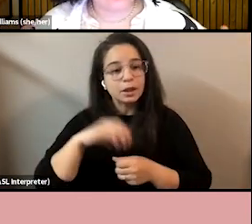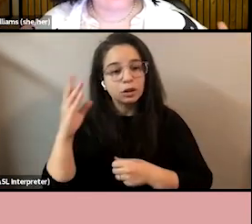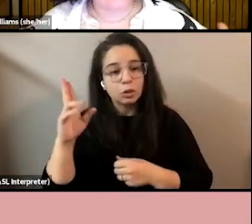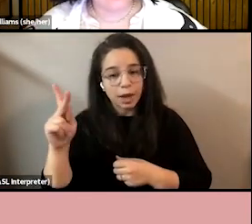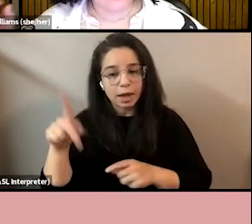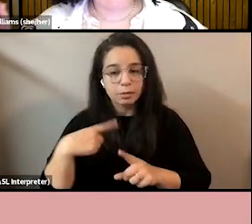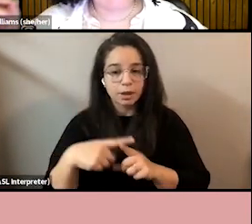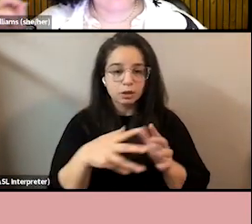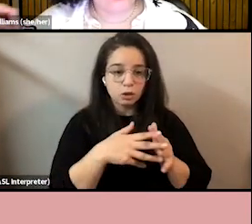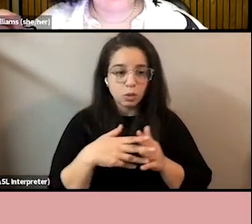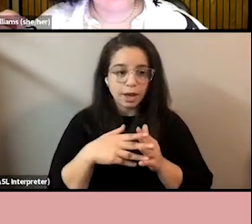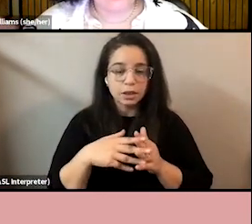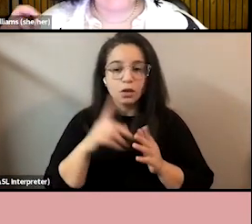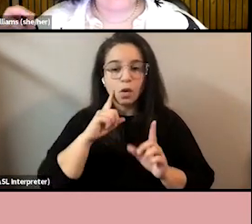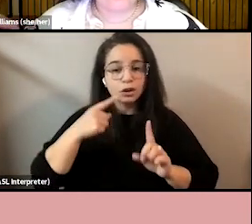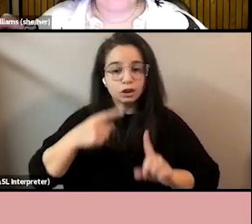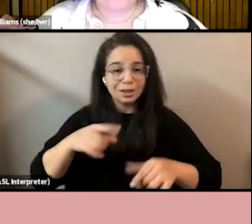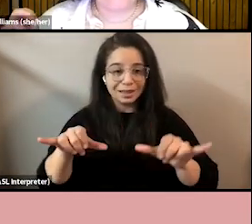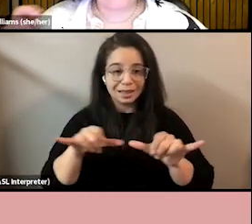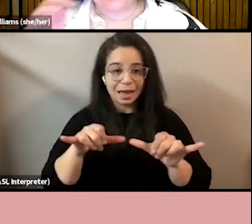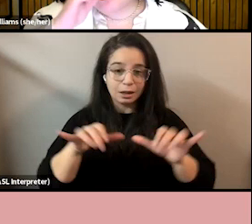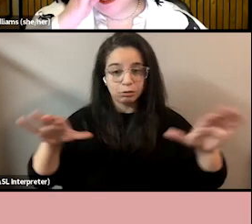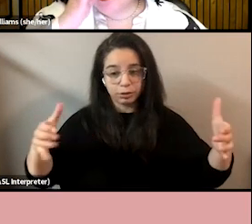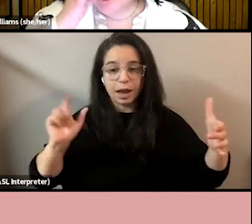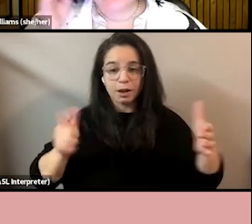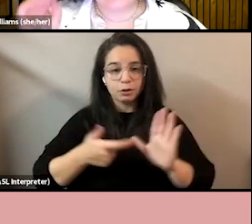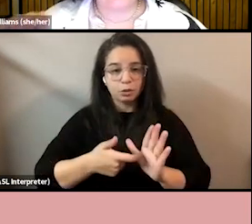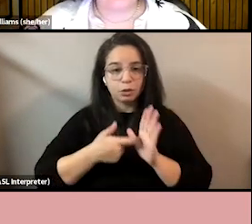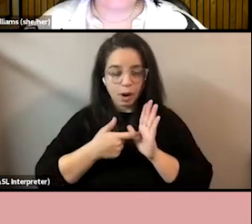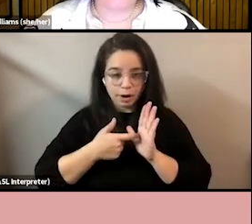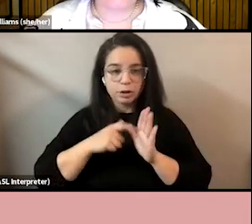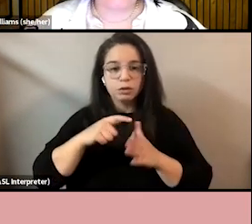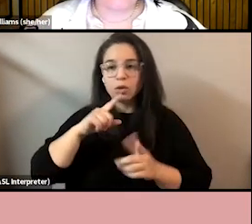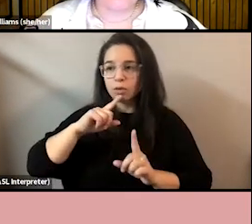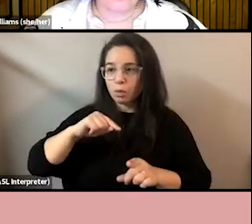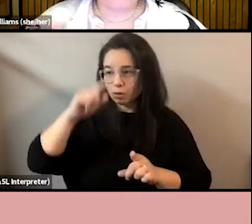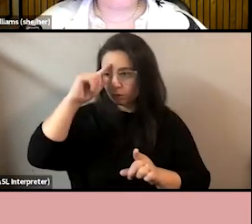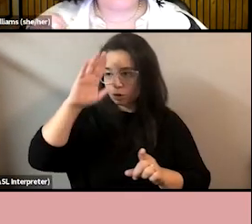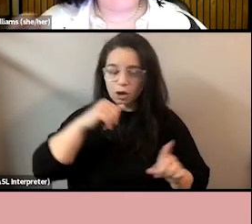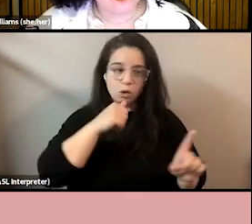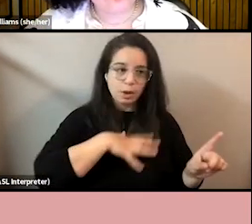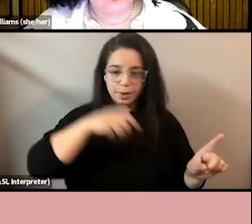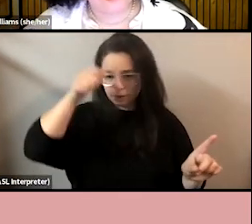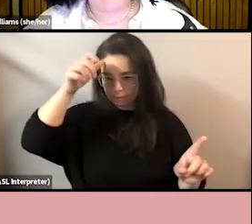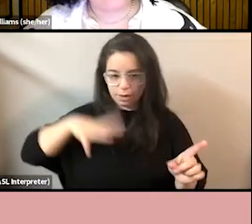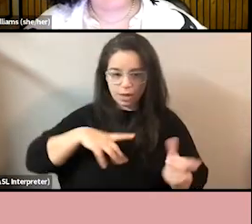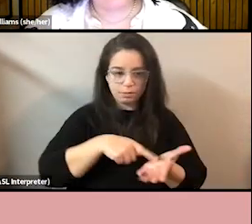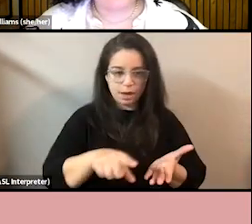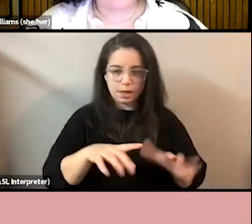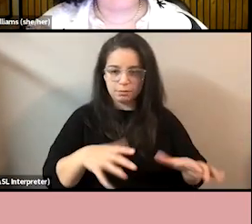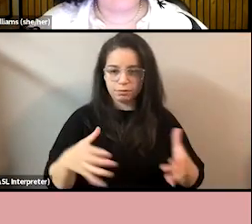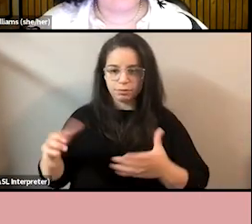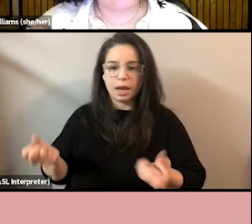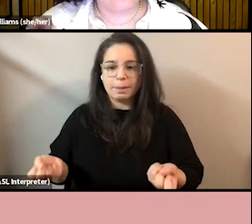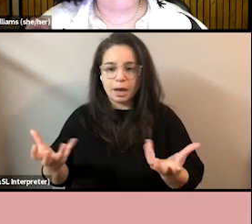certain size are required to report on their gender pay differences each year. But what they're not required to do